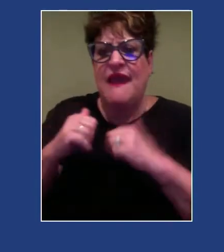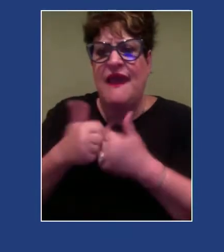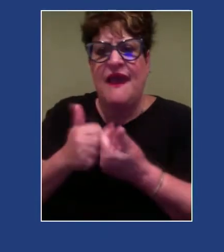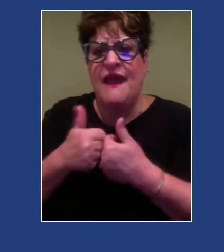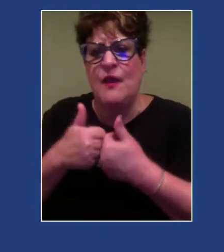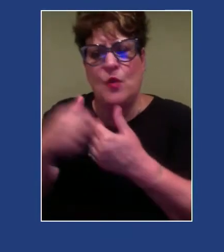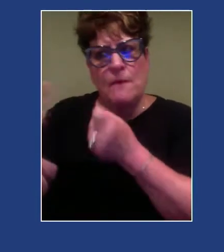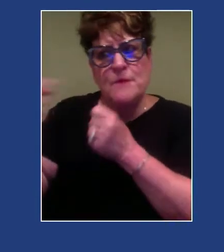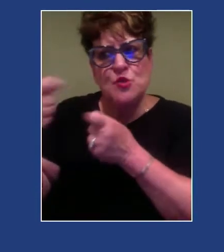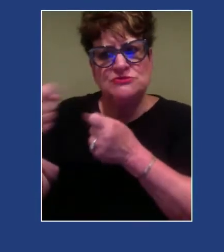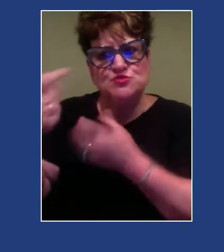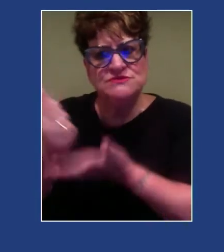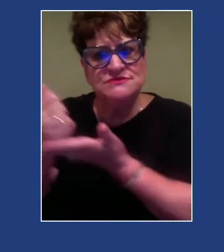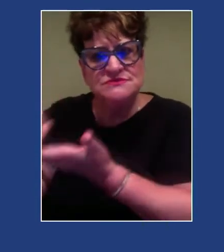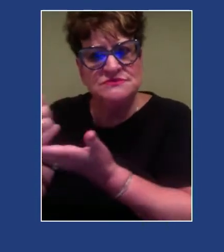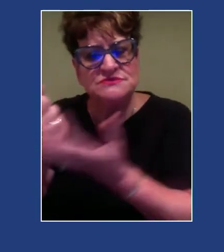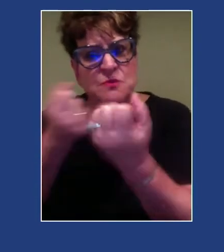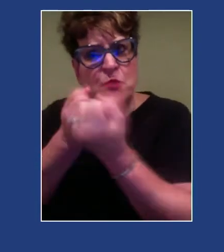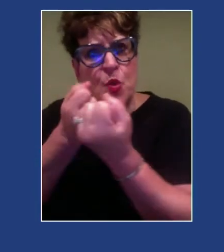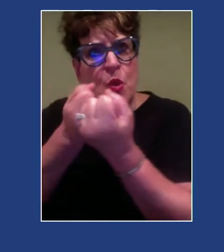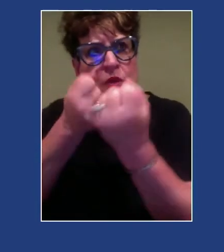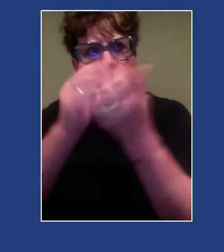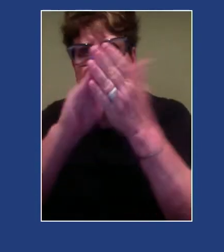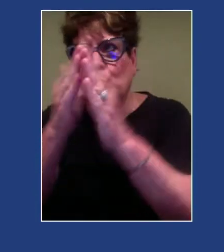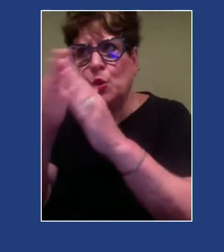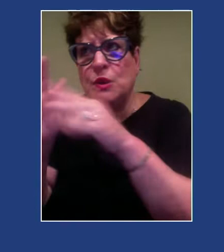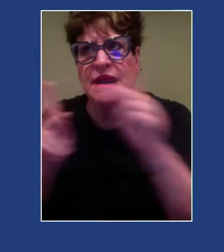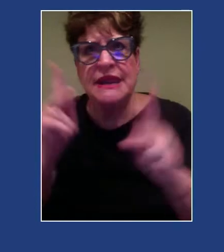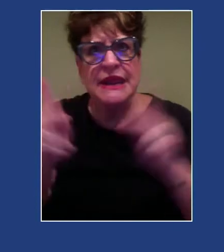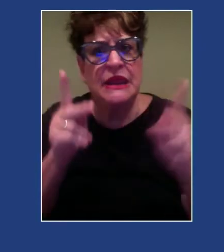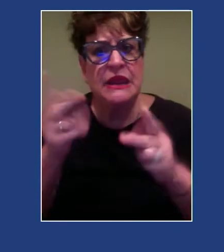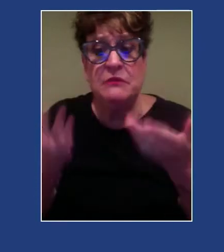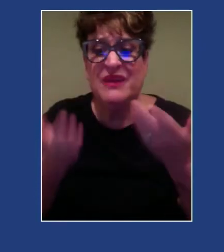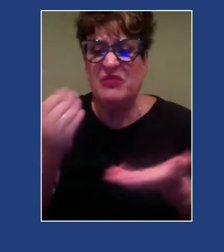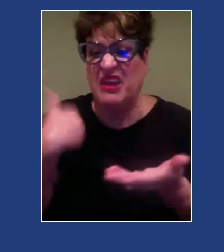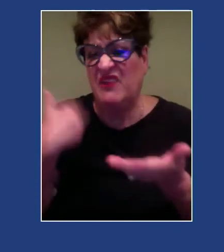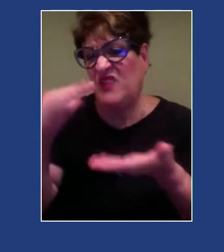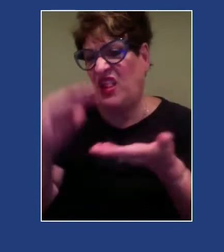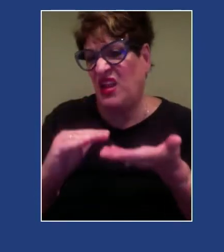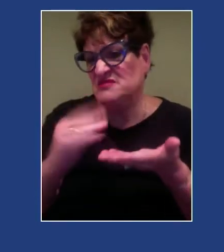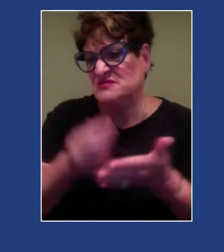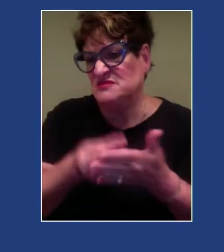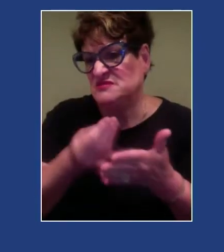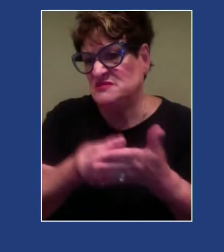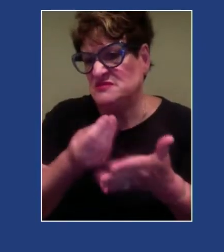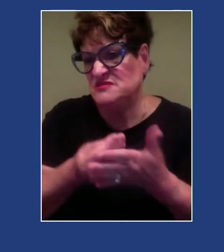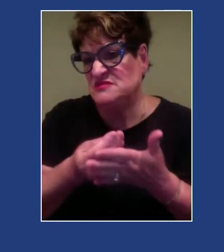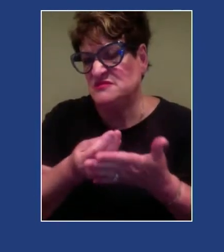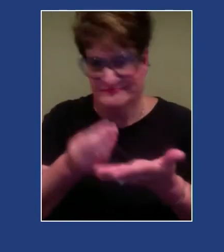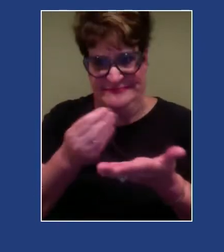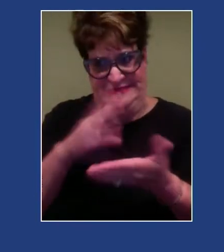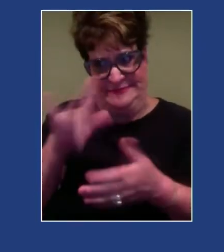to support communities that I know might have less resources, especially in the midst of COVID?